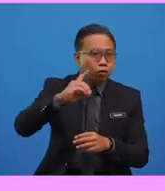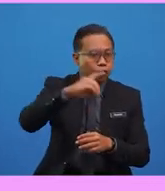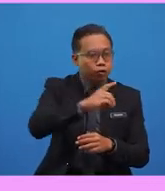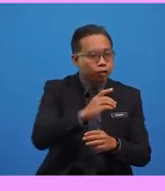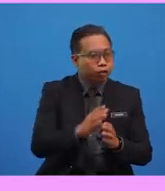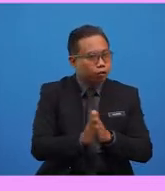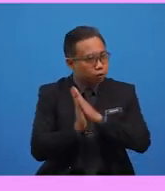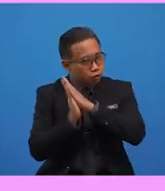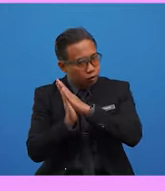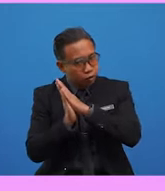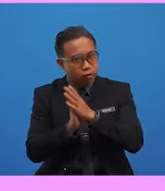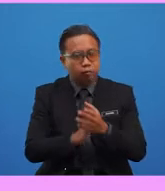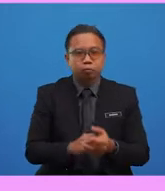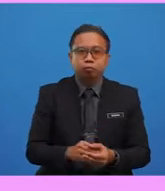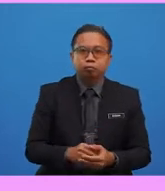half its brain.